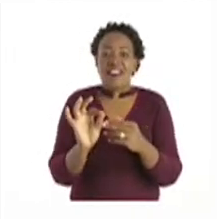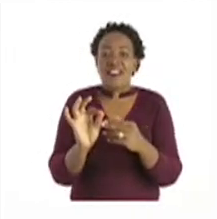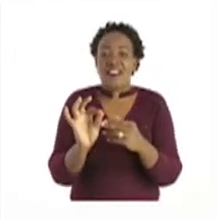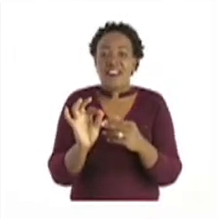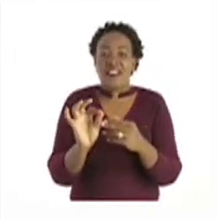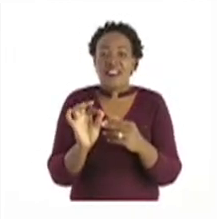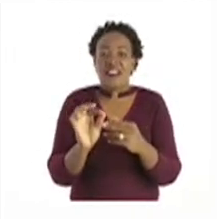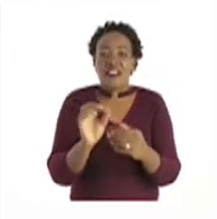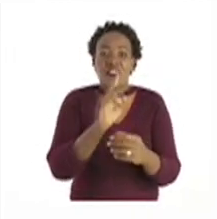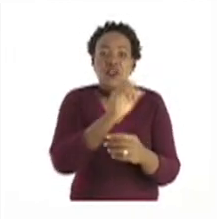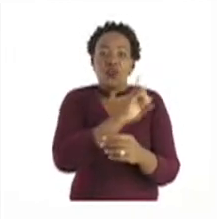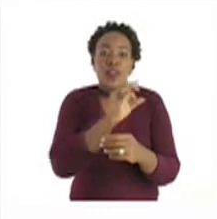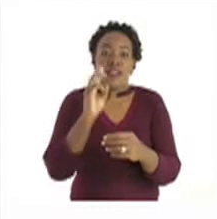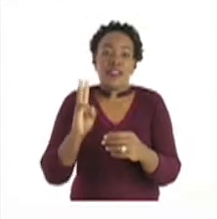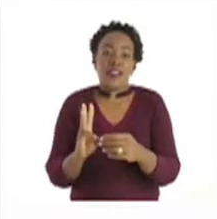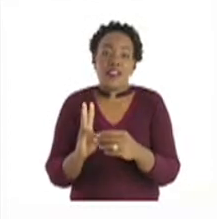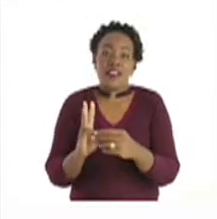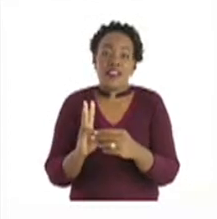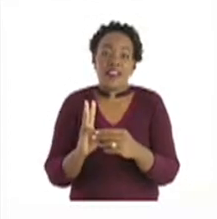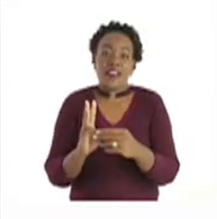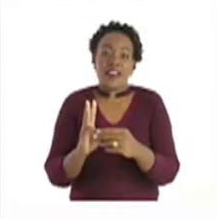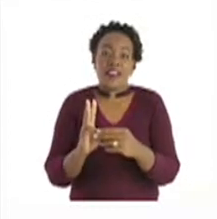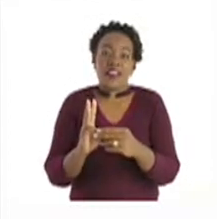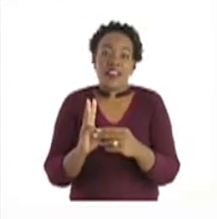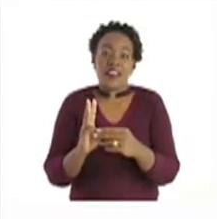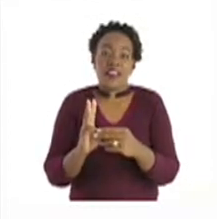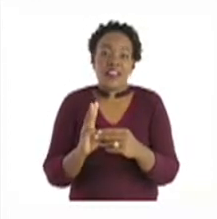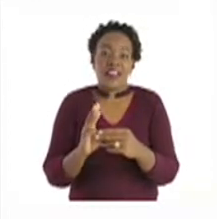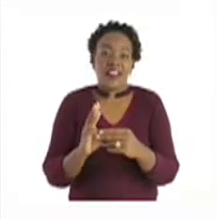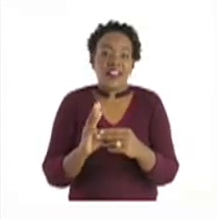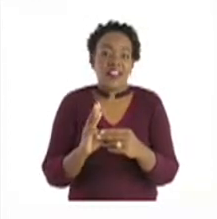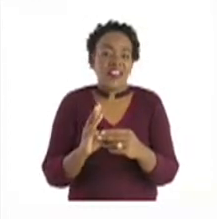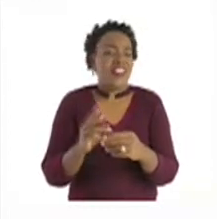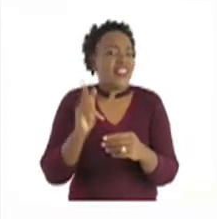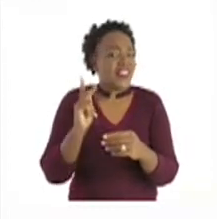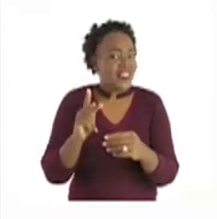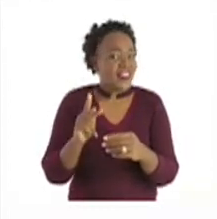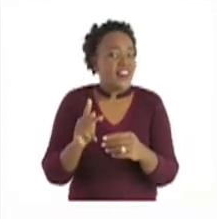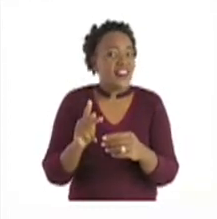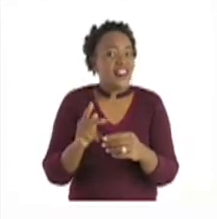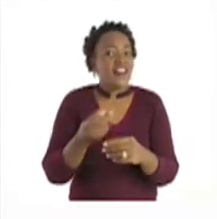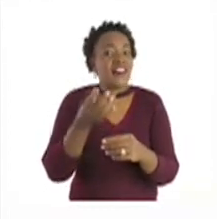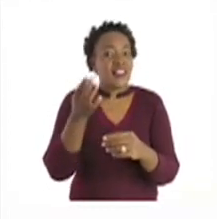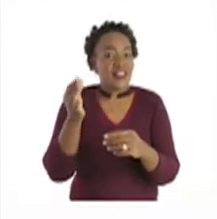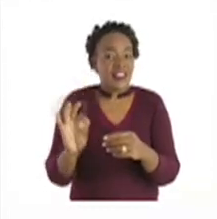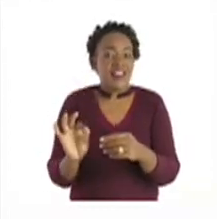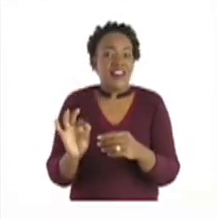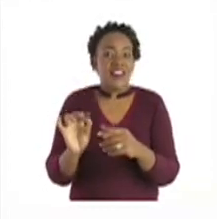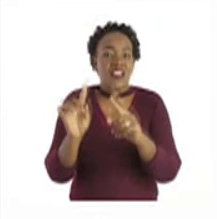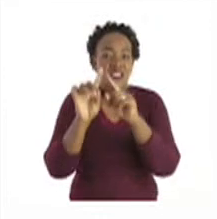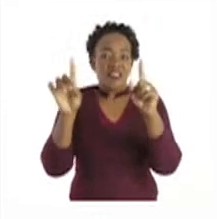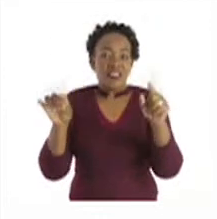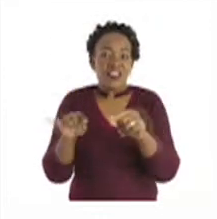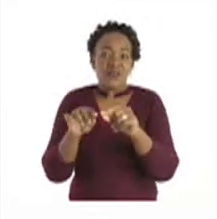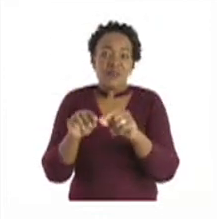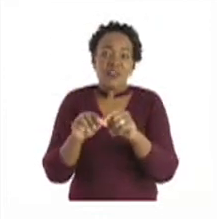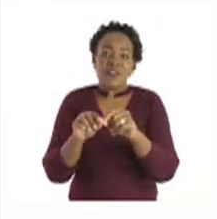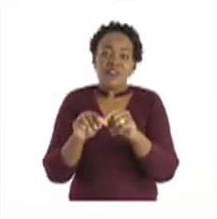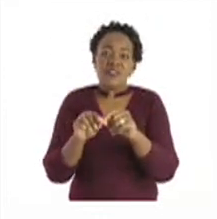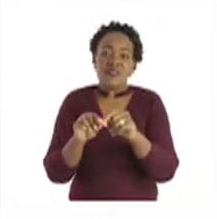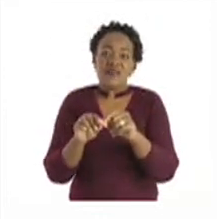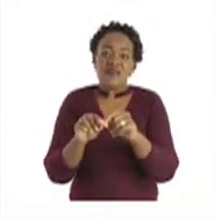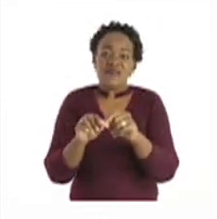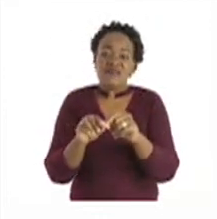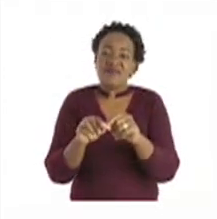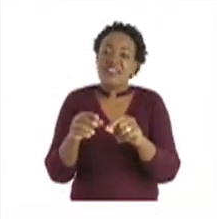have 13. We have a 9 again. We have a box. We